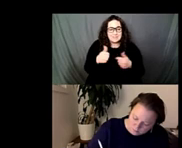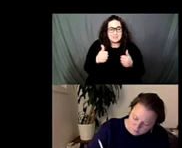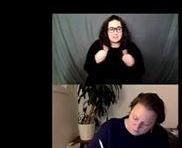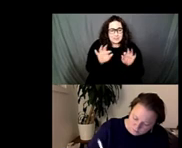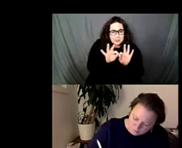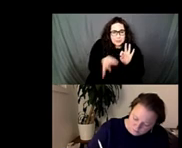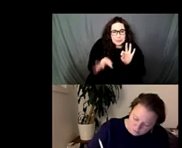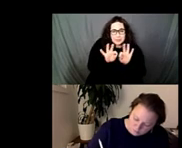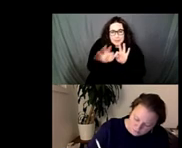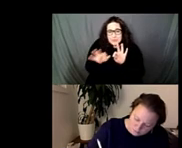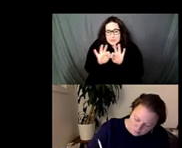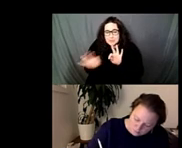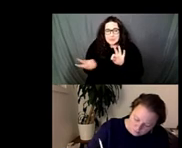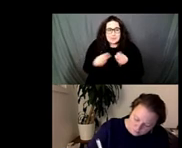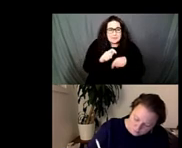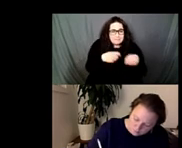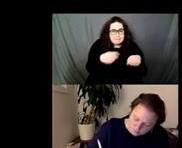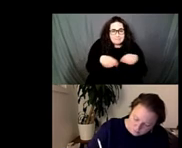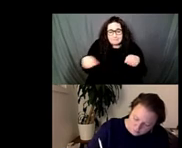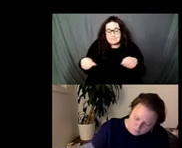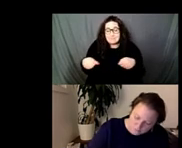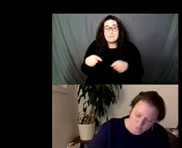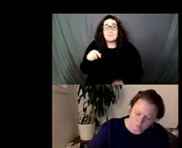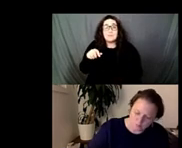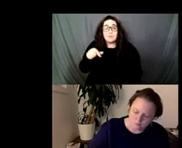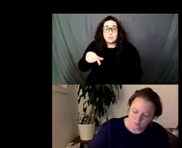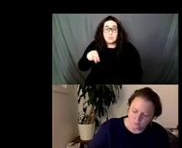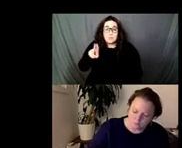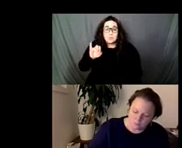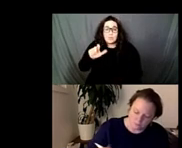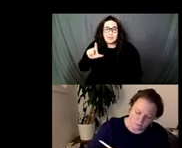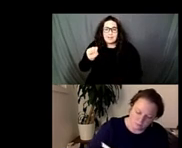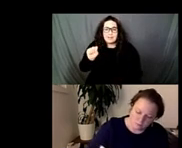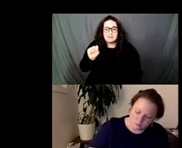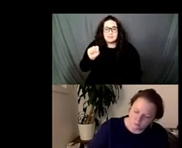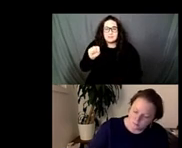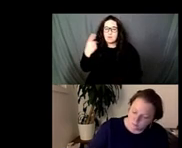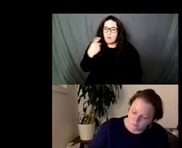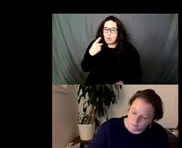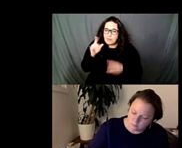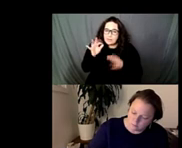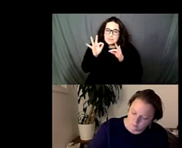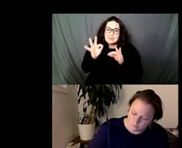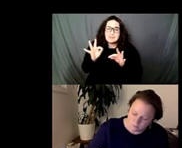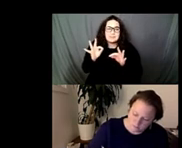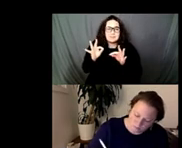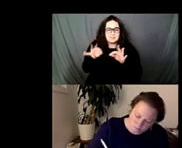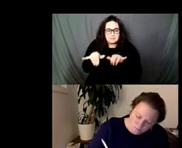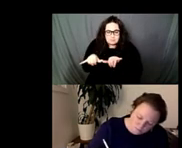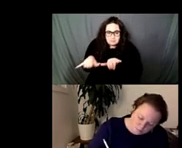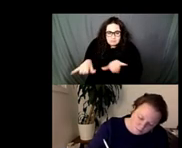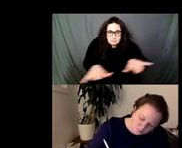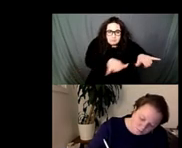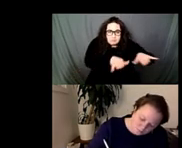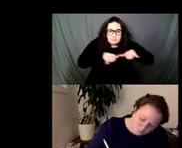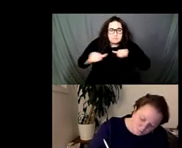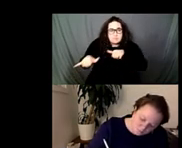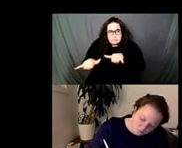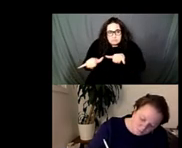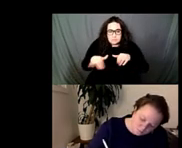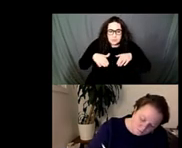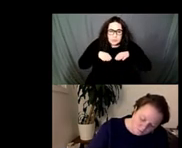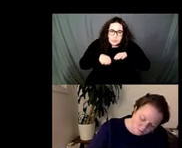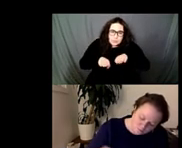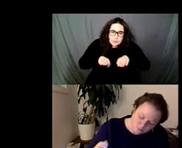time and the evenness of that stitch work and the therapeutic um nature of it and and the capacity that the